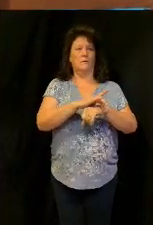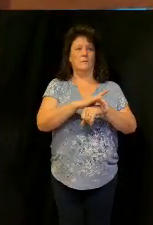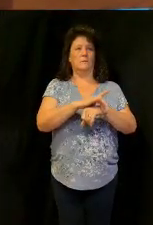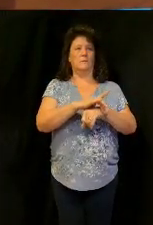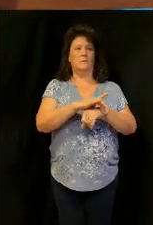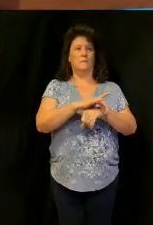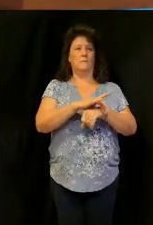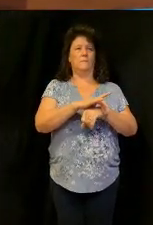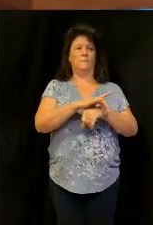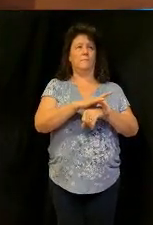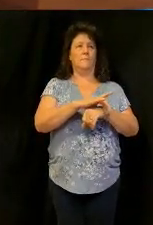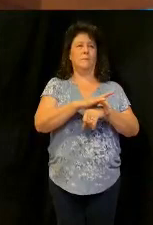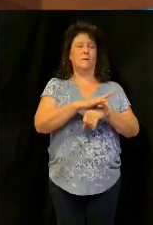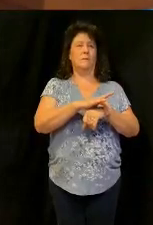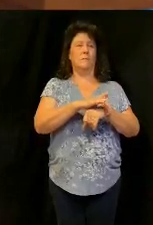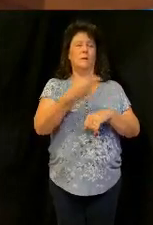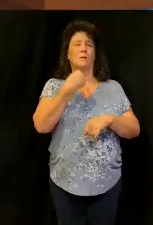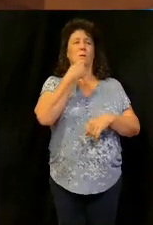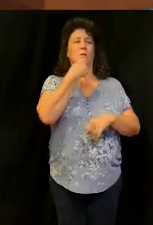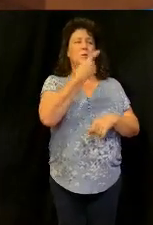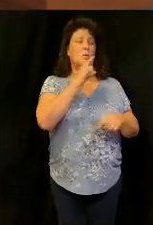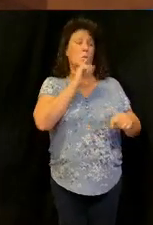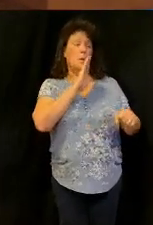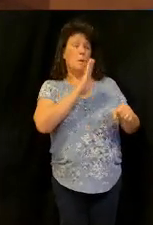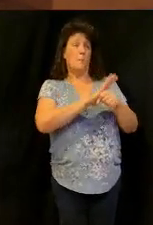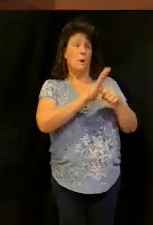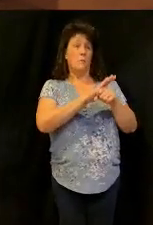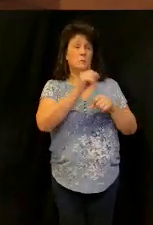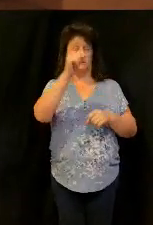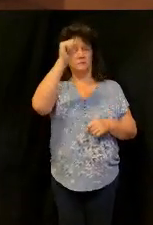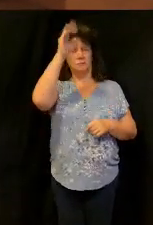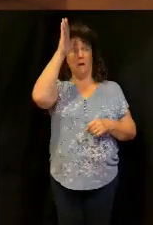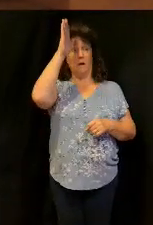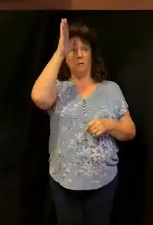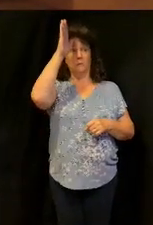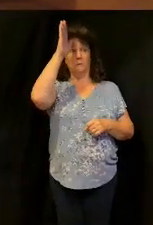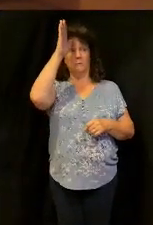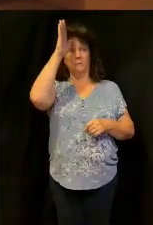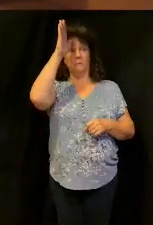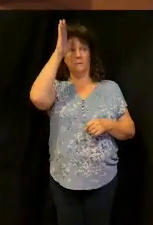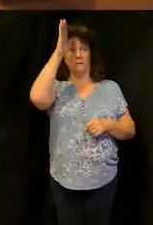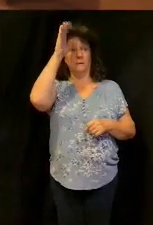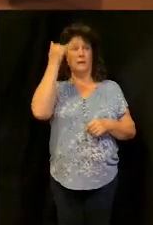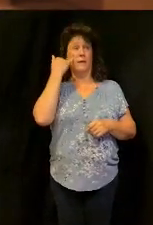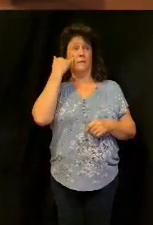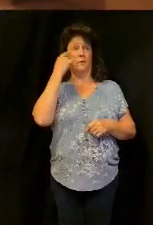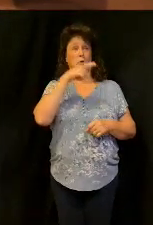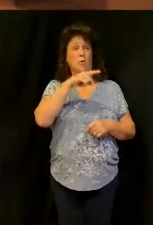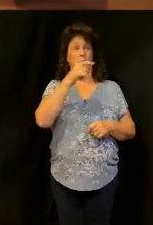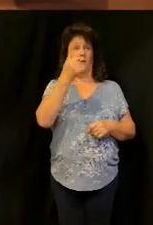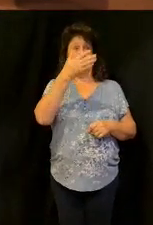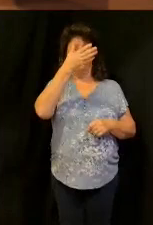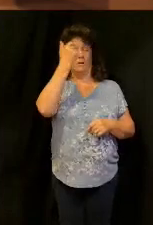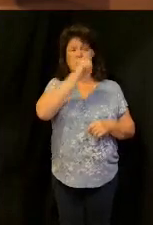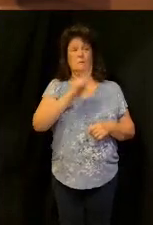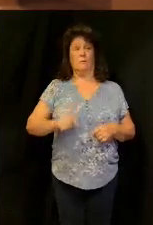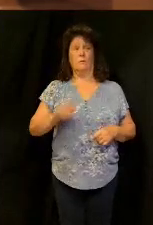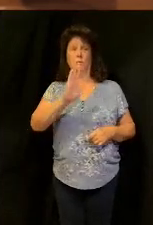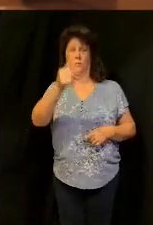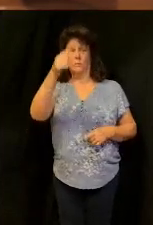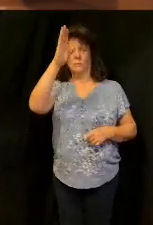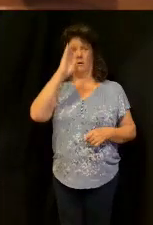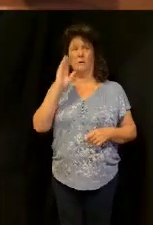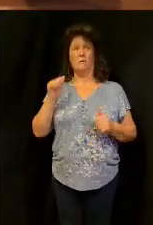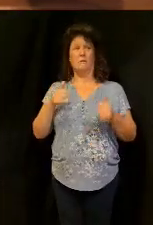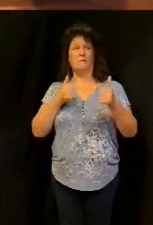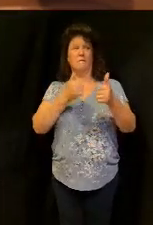which he swore to your fathers as it is this day verse 19 then it shall be if you by any means forget the Lord your God and follow